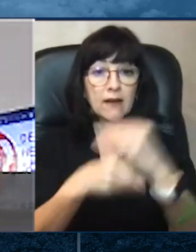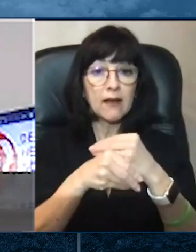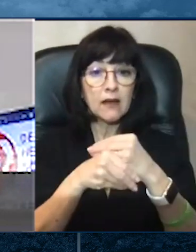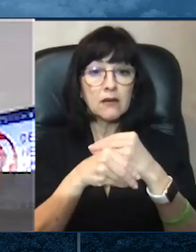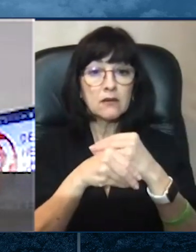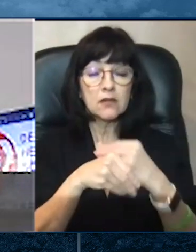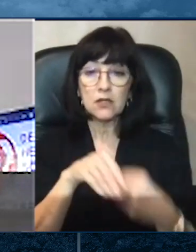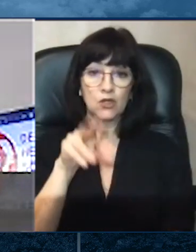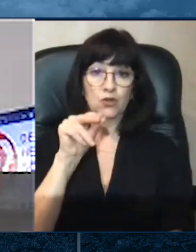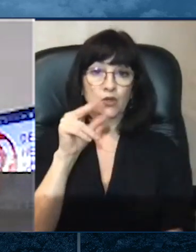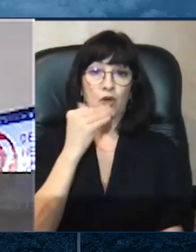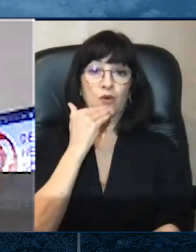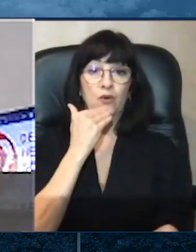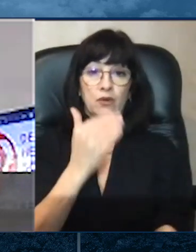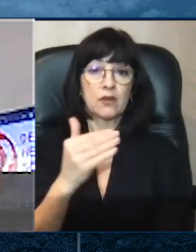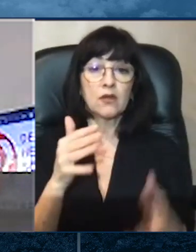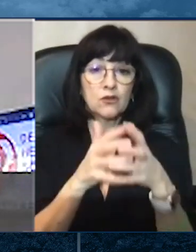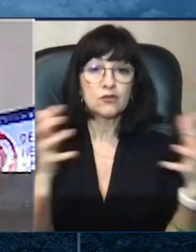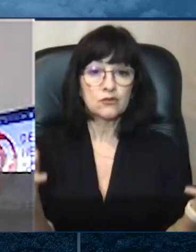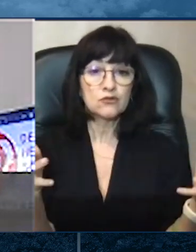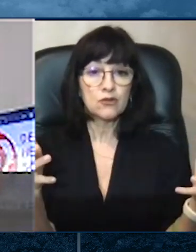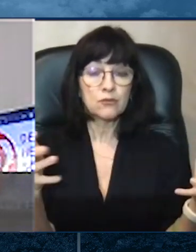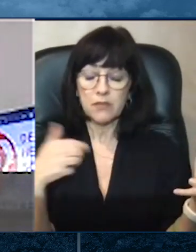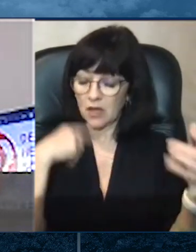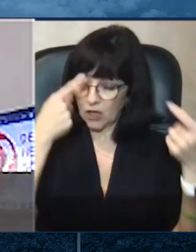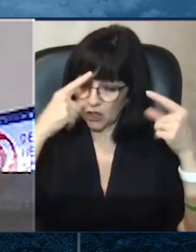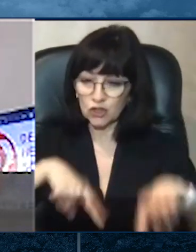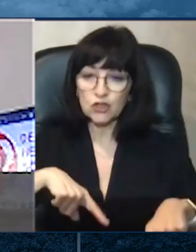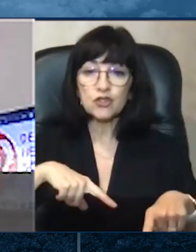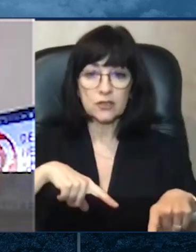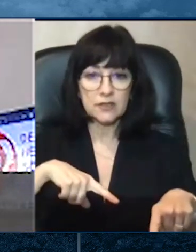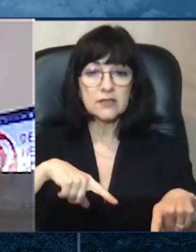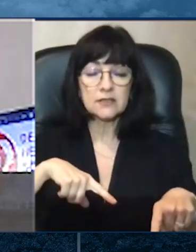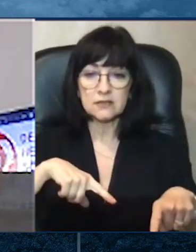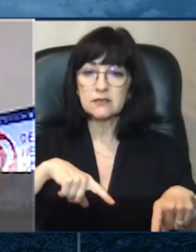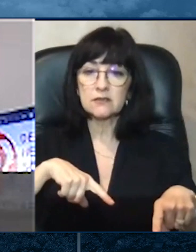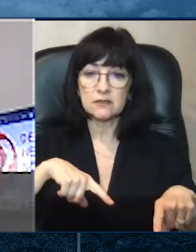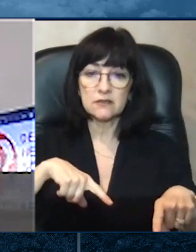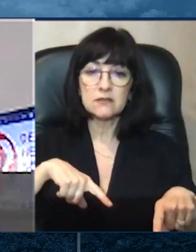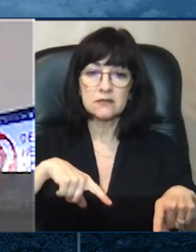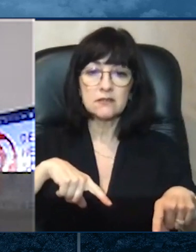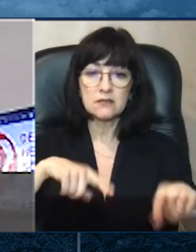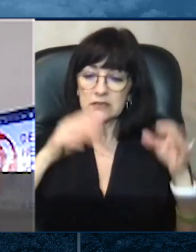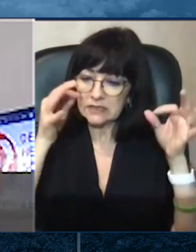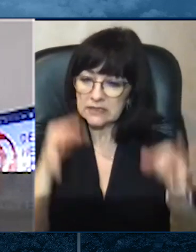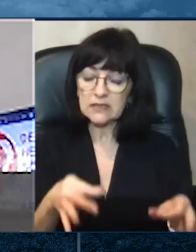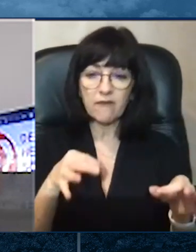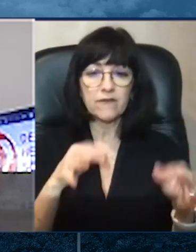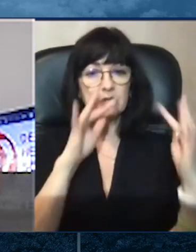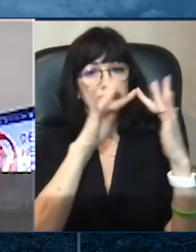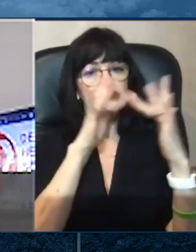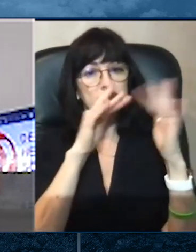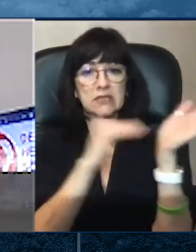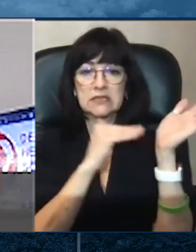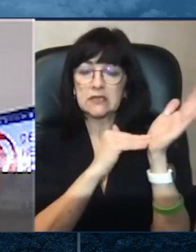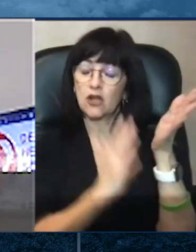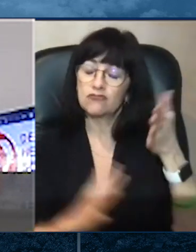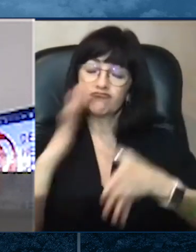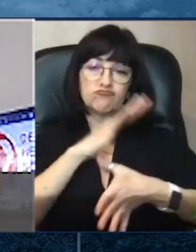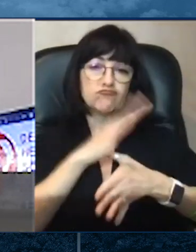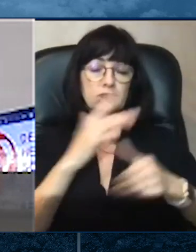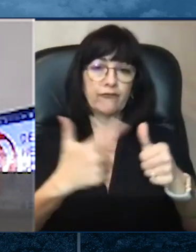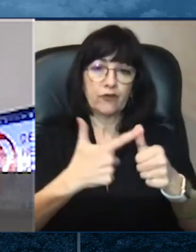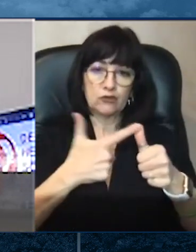No, thank you so much. I agree. Definitely call your doctor and call